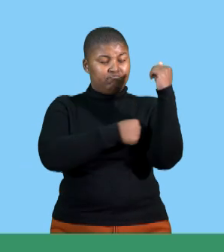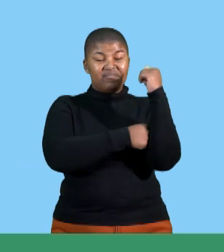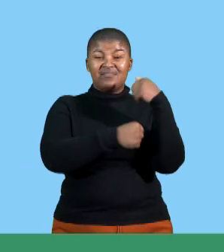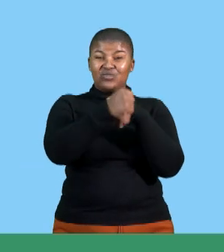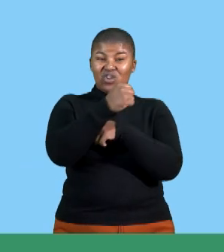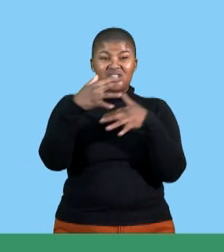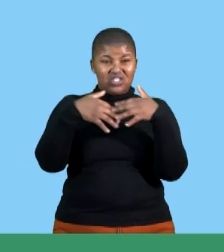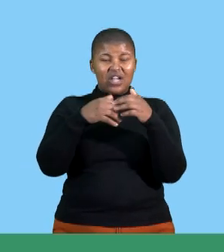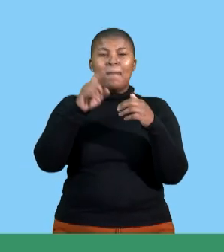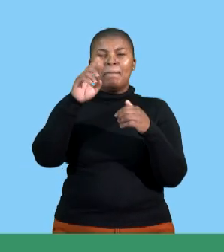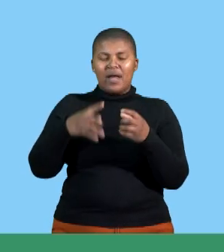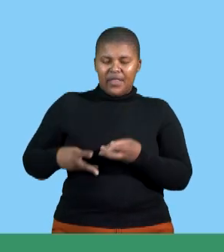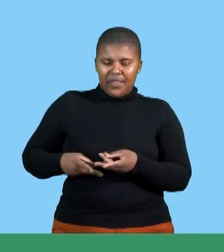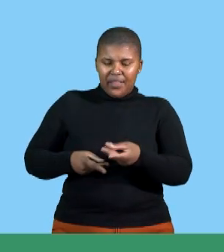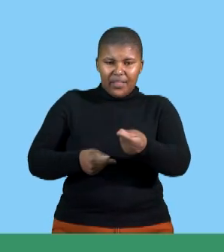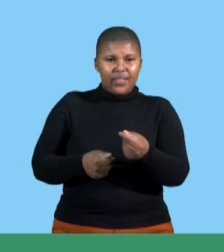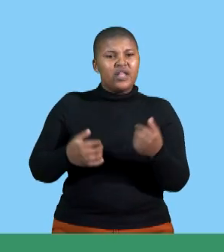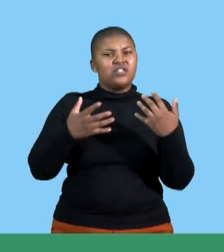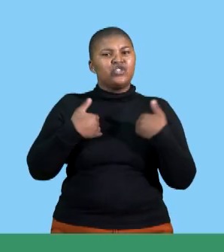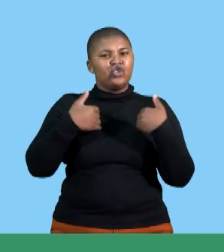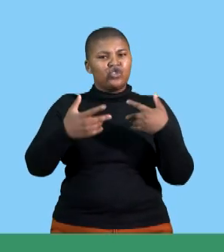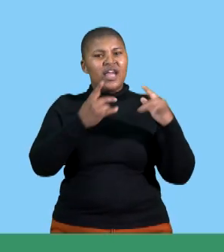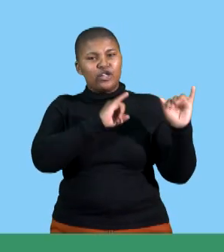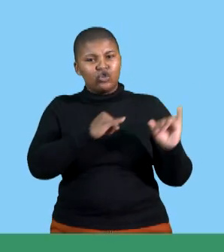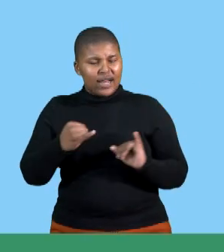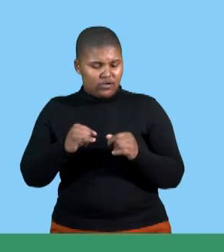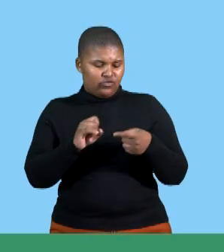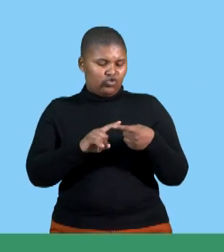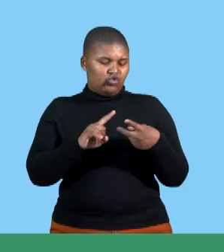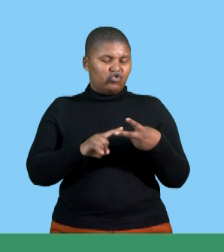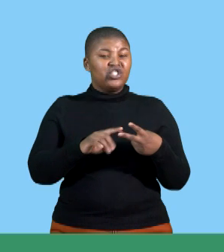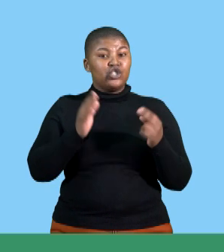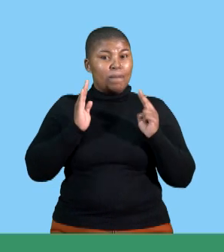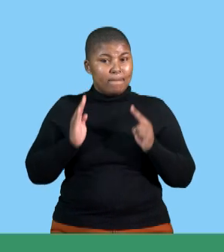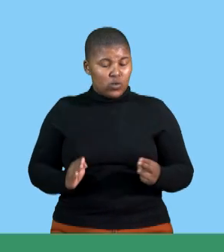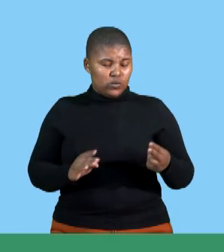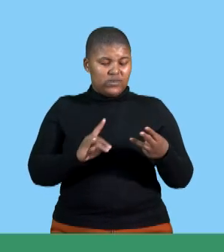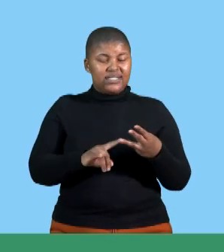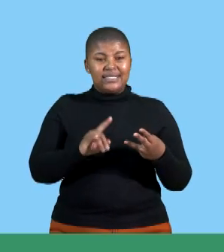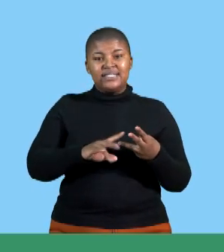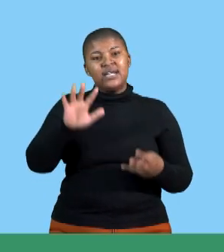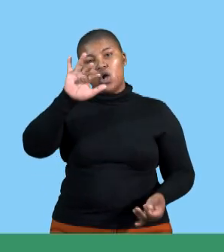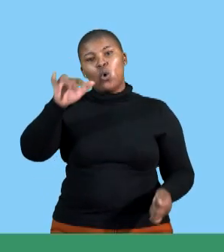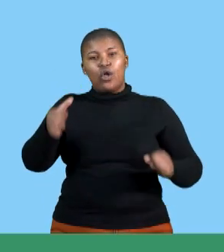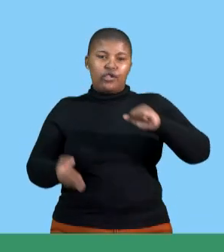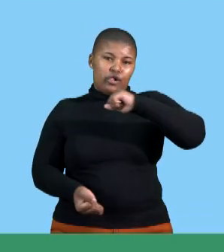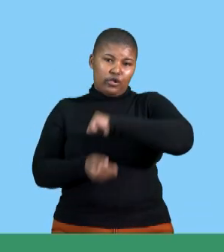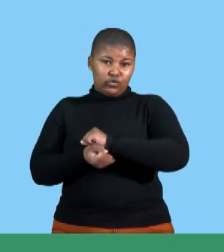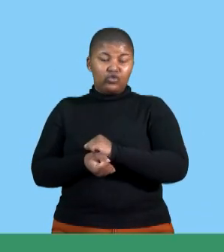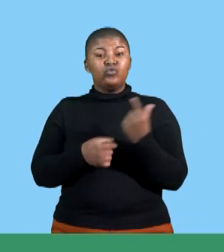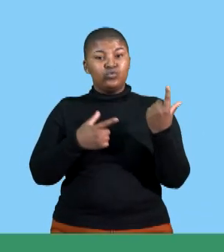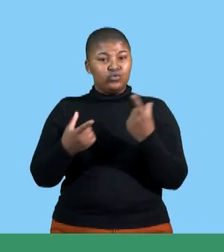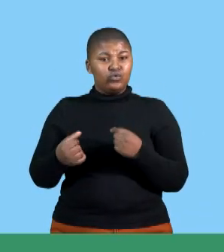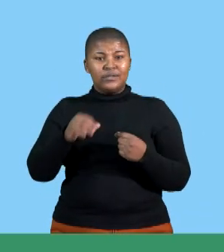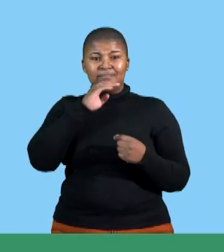presentation. Basically, there should be a flow. You're starting off with your introduction and then you get to your body and then you're